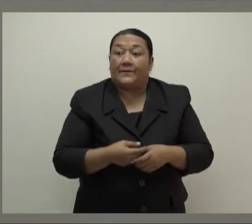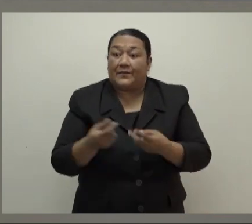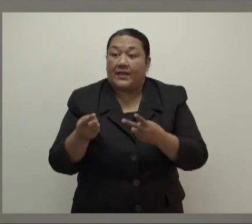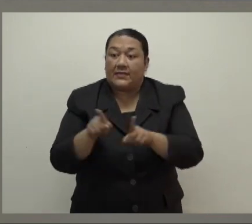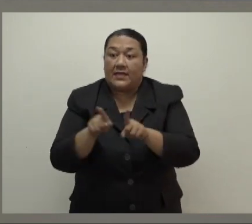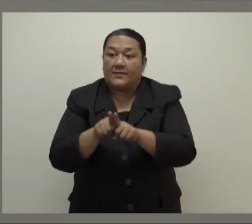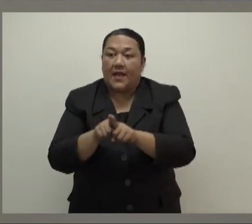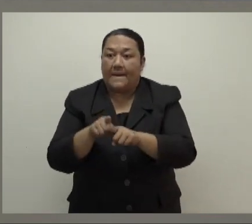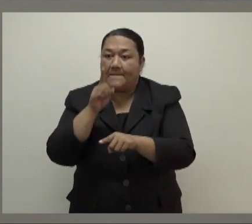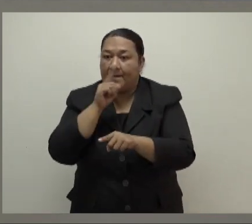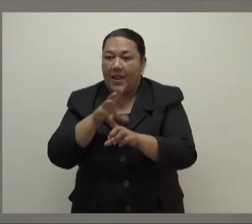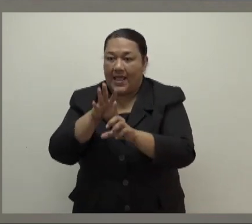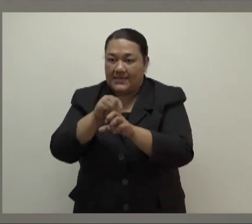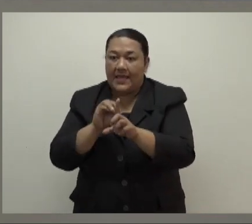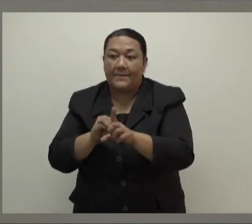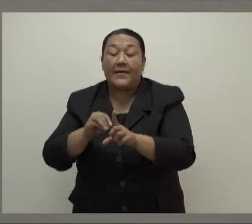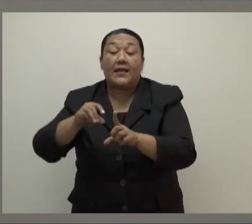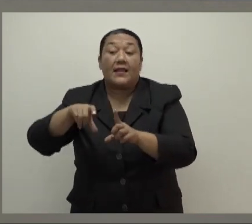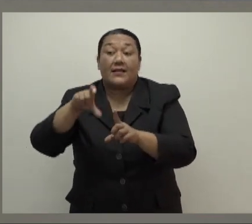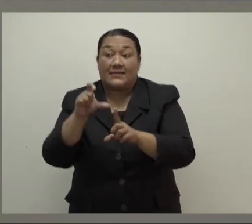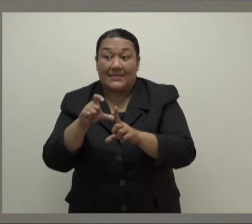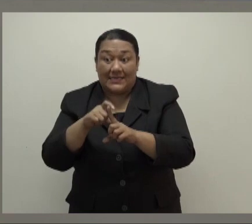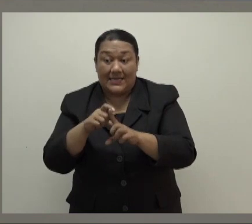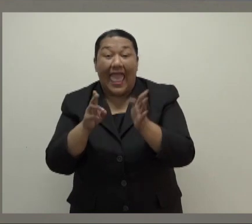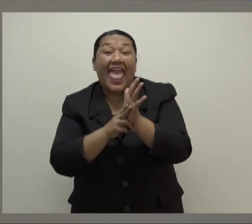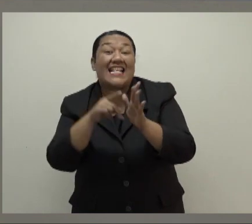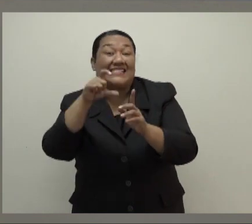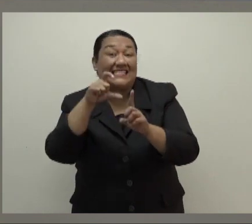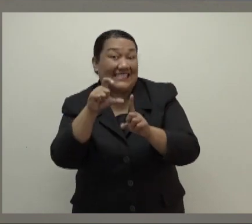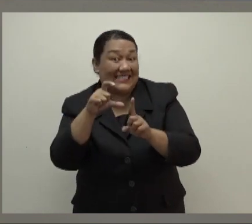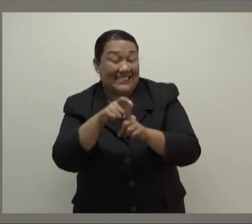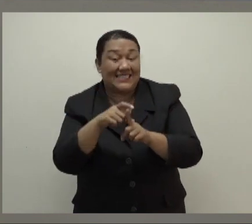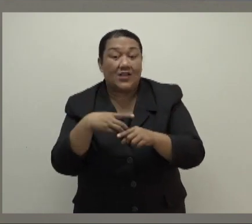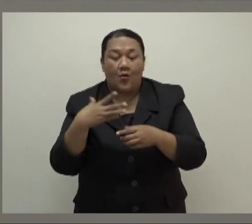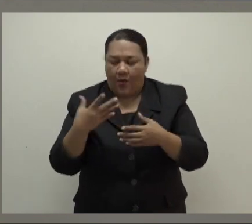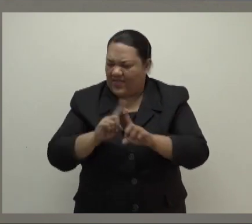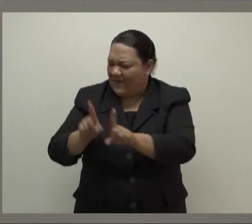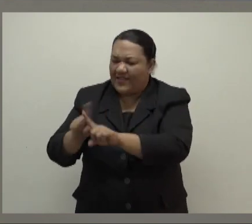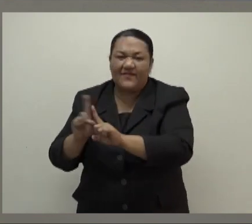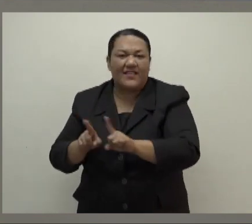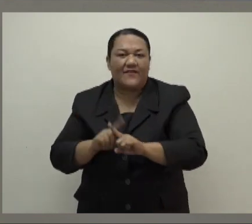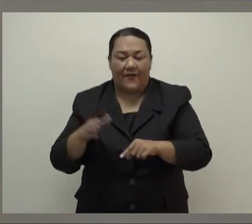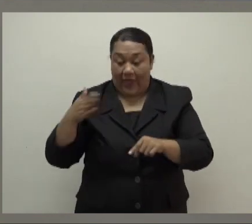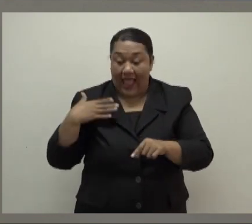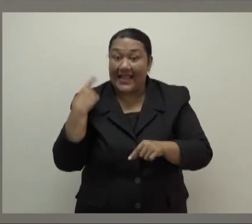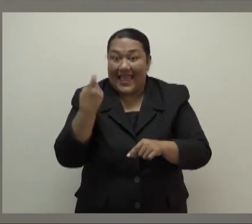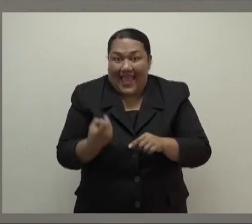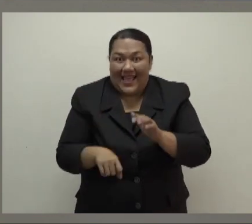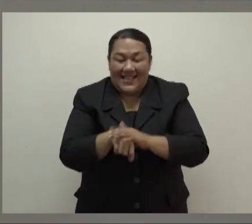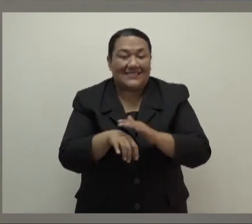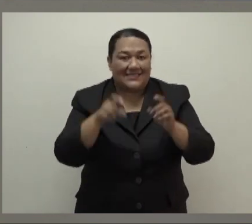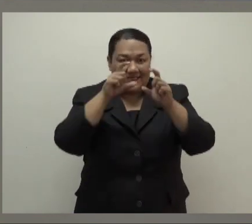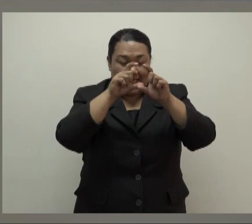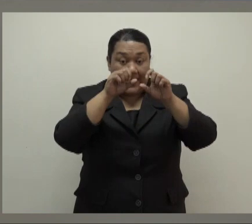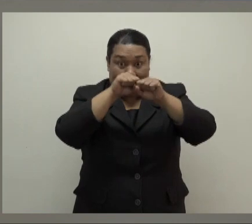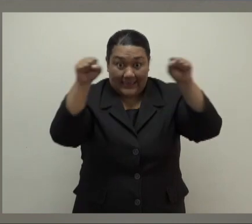For the past several weeks, we have been carefully reviewing the Omicron variant's impact on our healthcare system, consulting